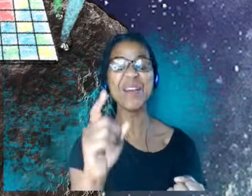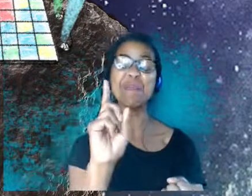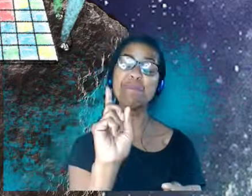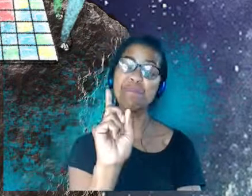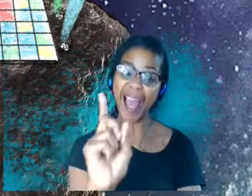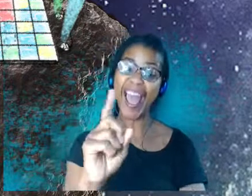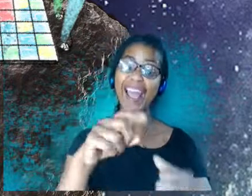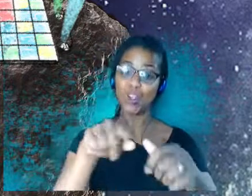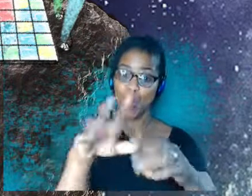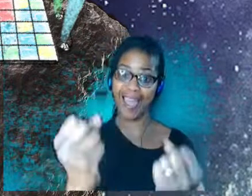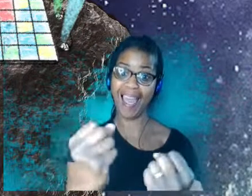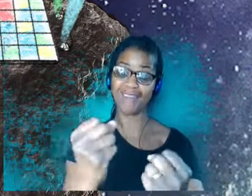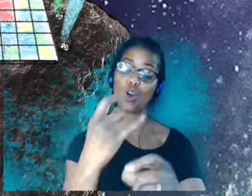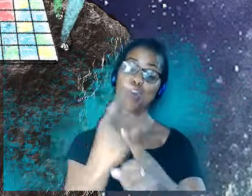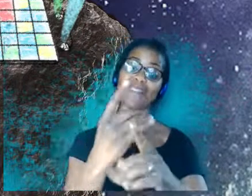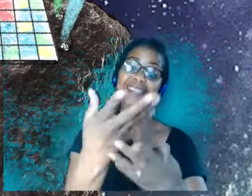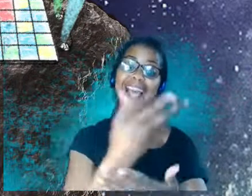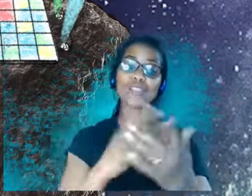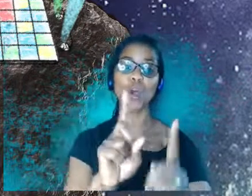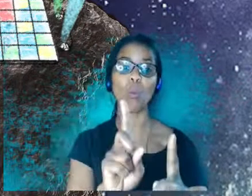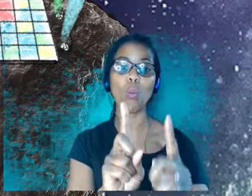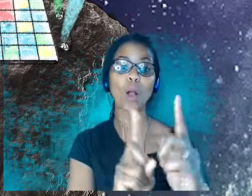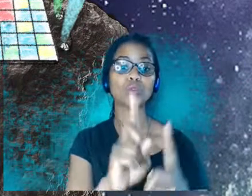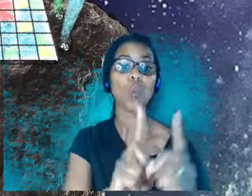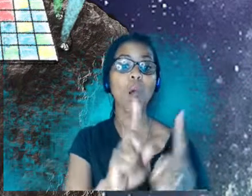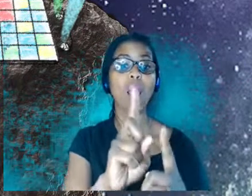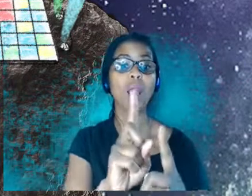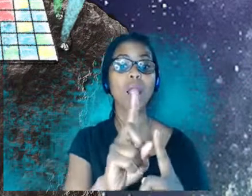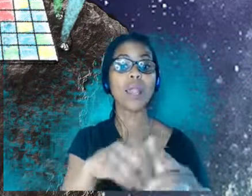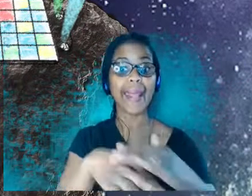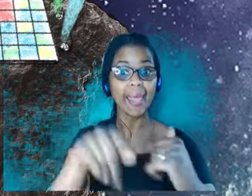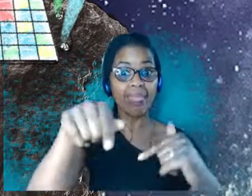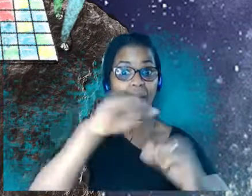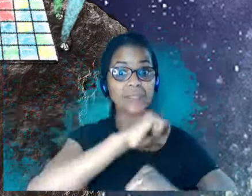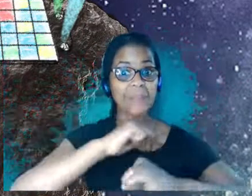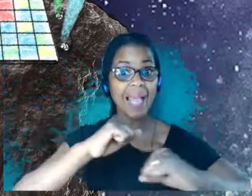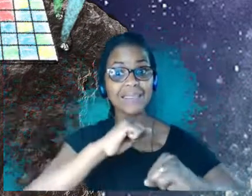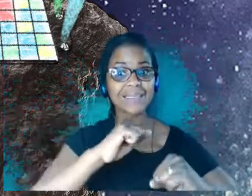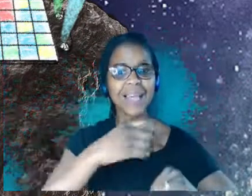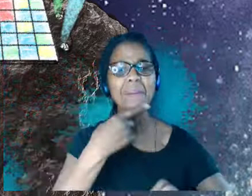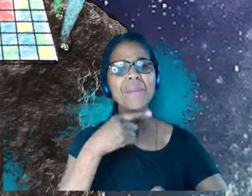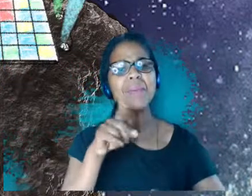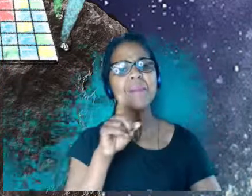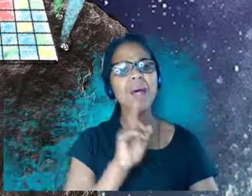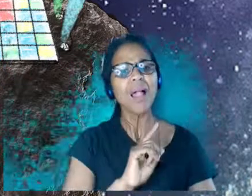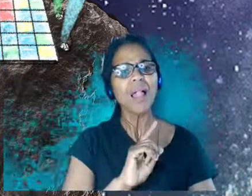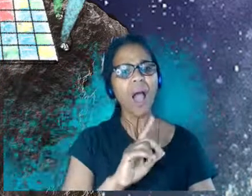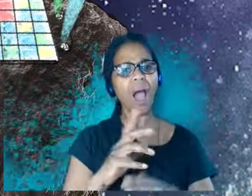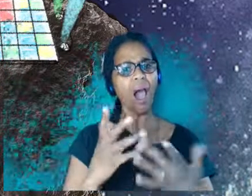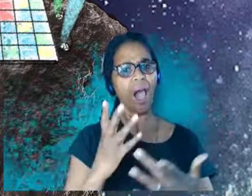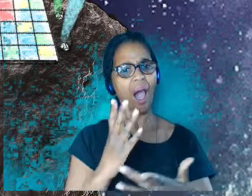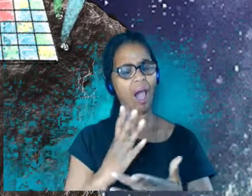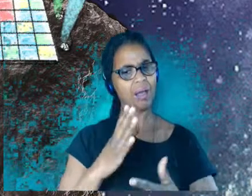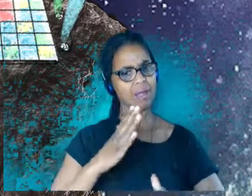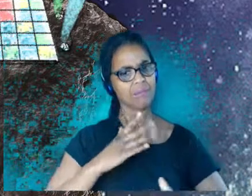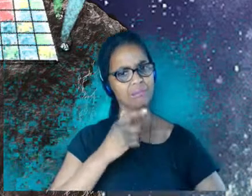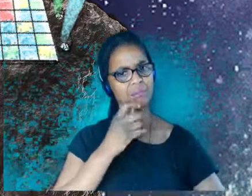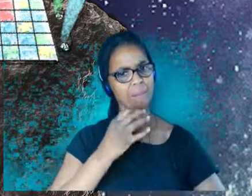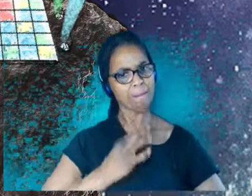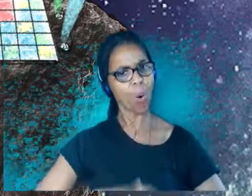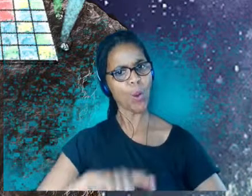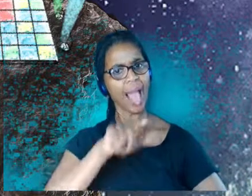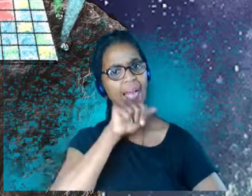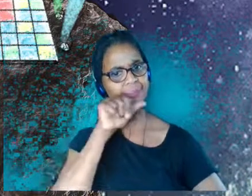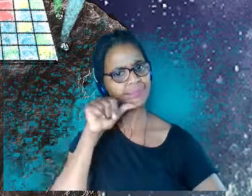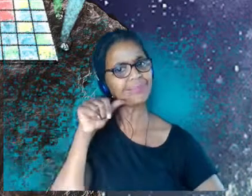with people, people seem to just act very civilized and great. So I'd